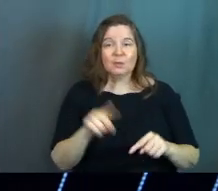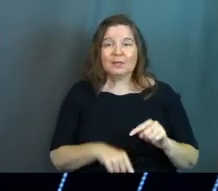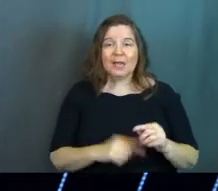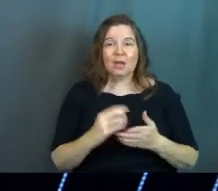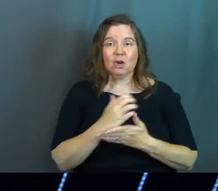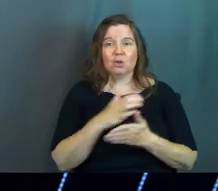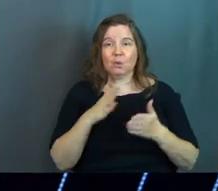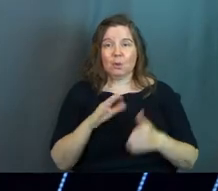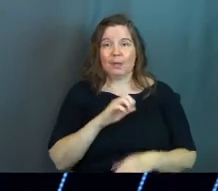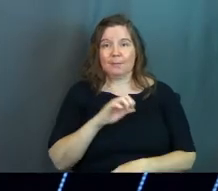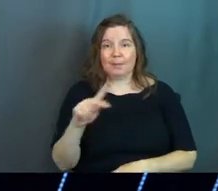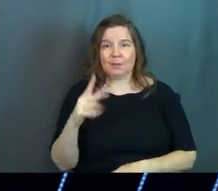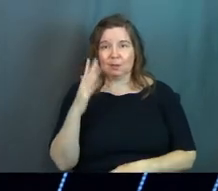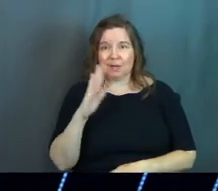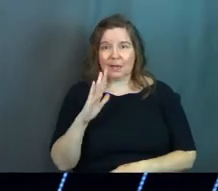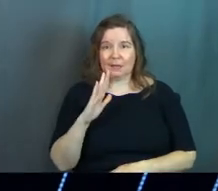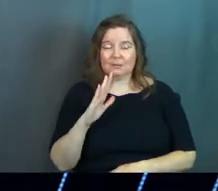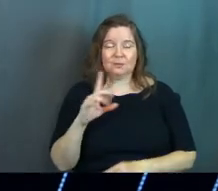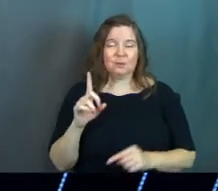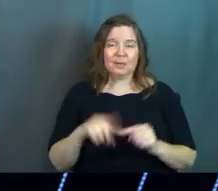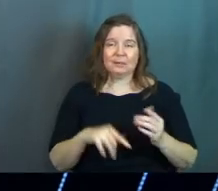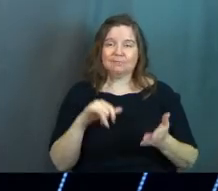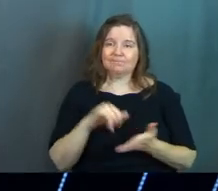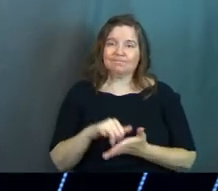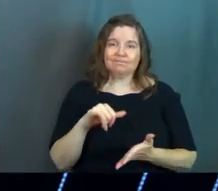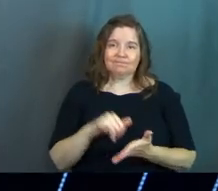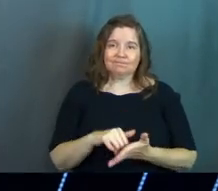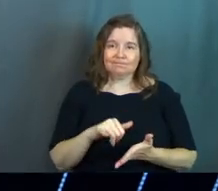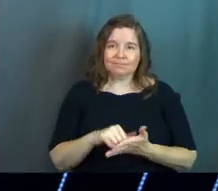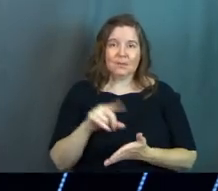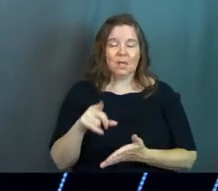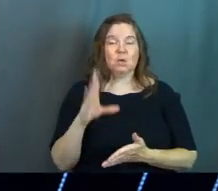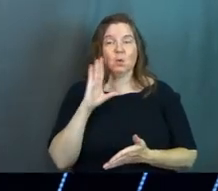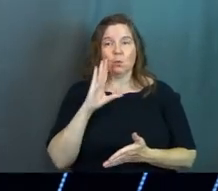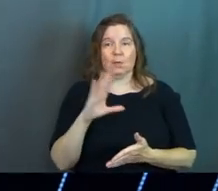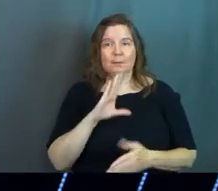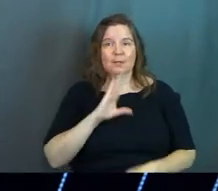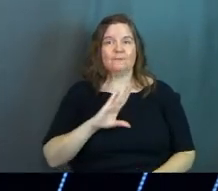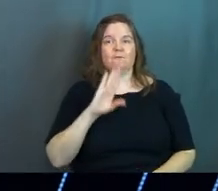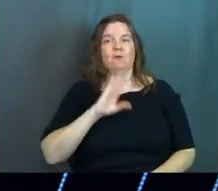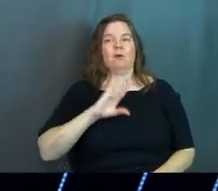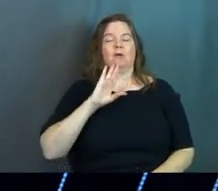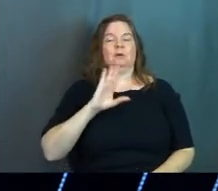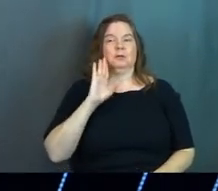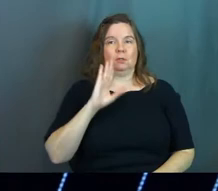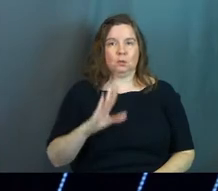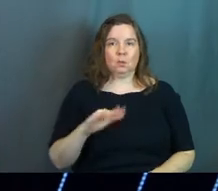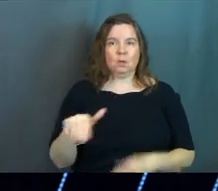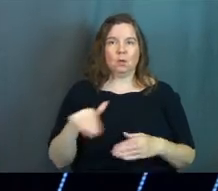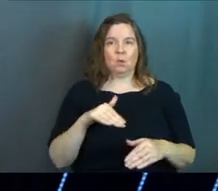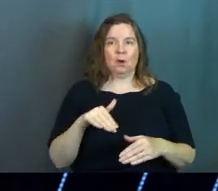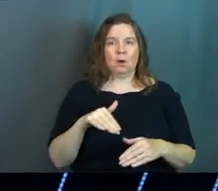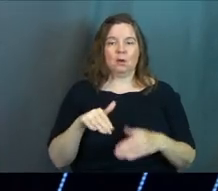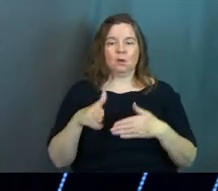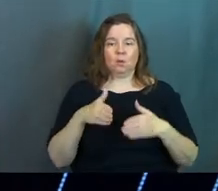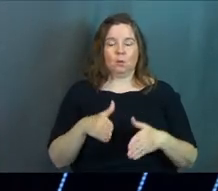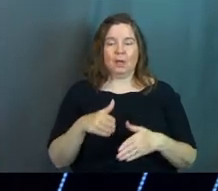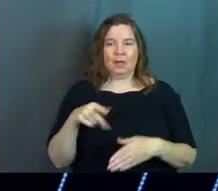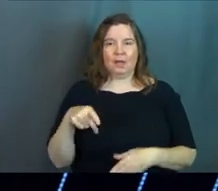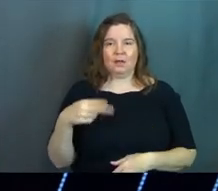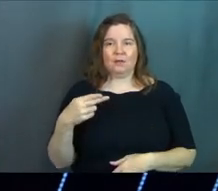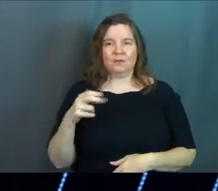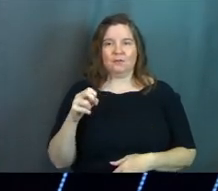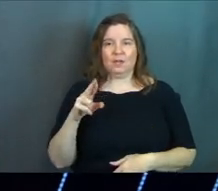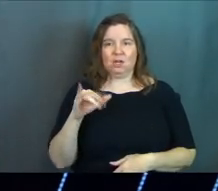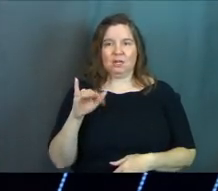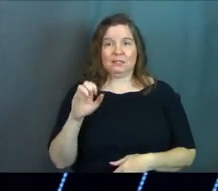can't earn your way back to God. It's absolutely not possible. And you will be frustrated and you will walk the way of the Pharisee